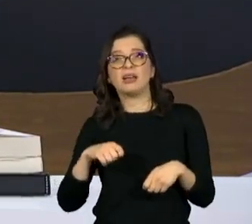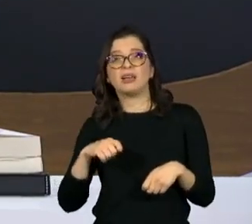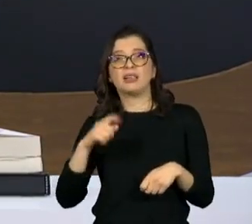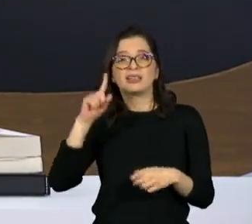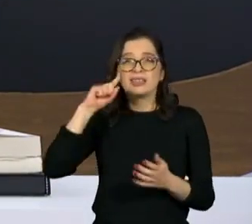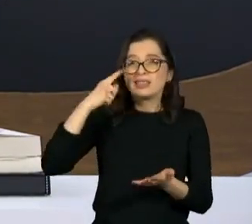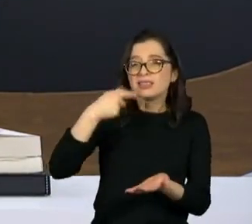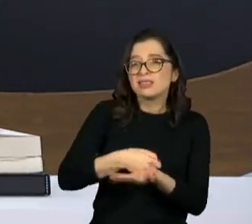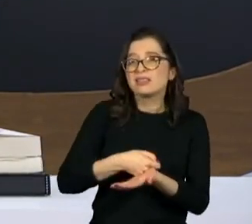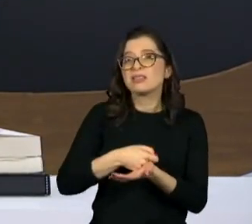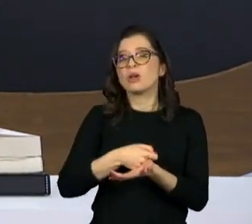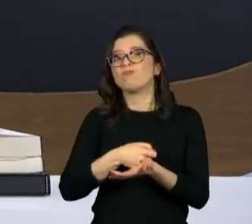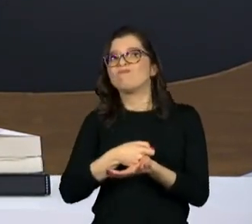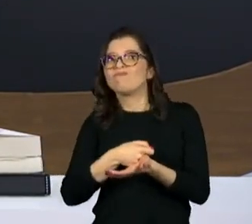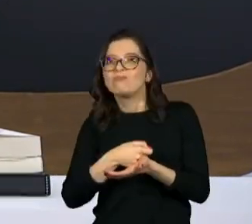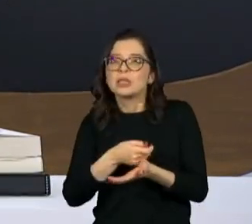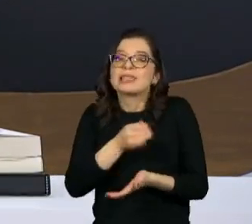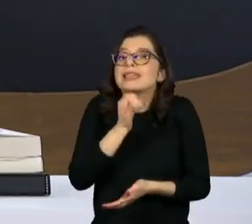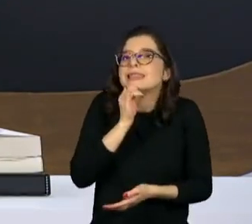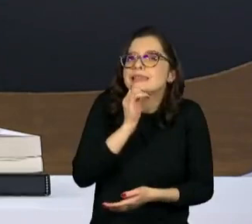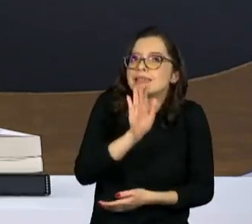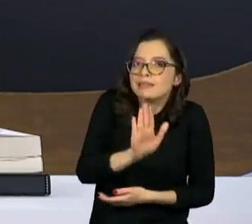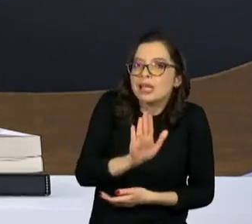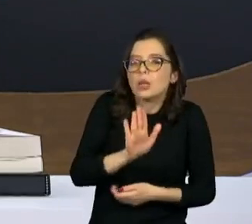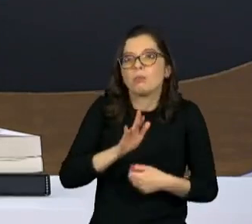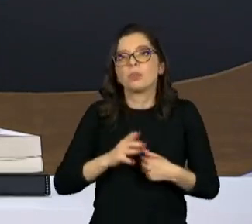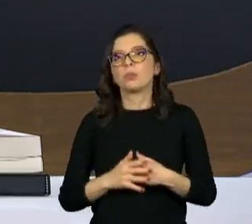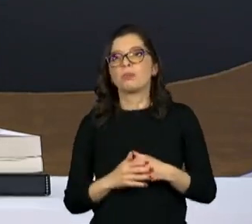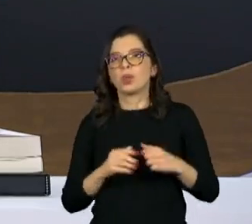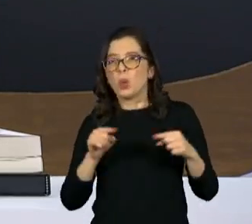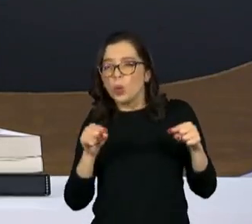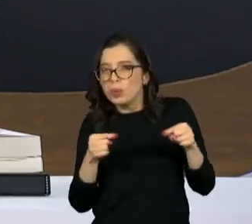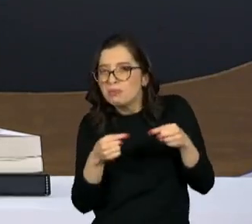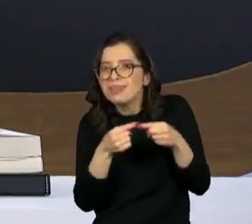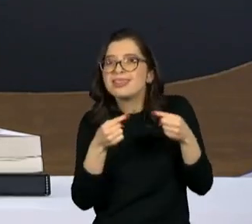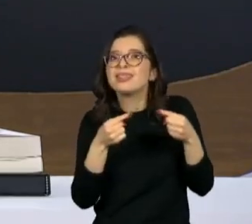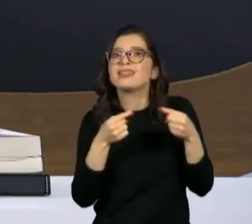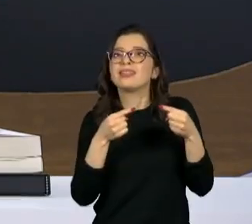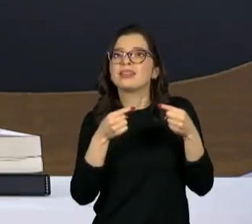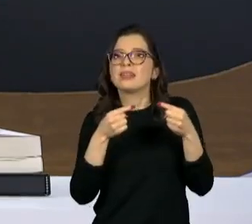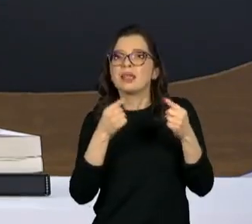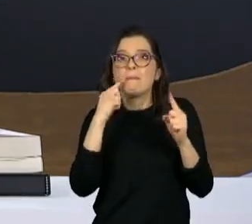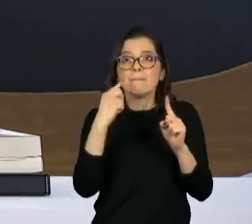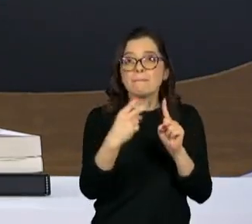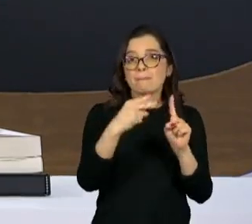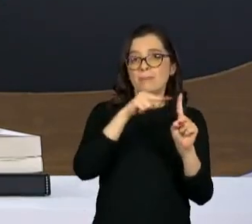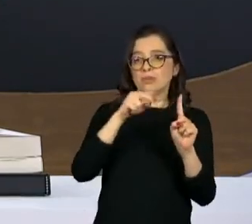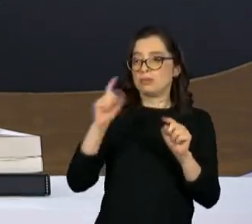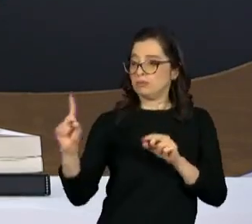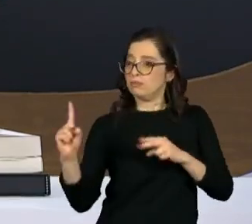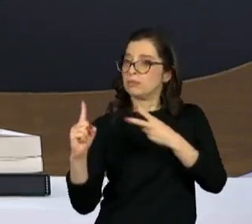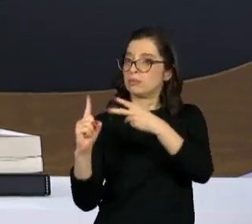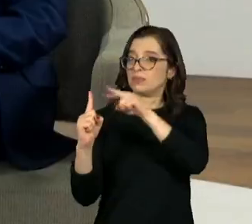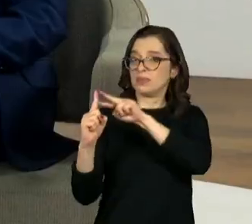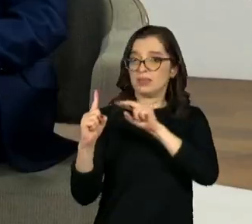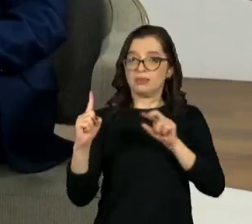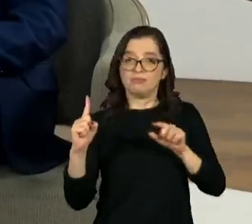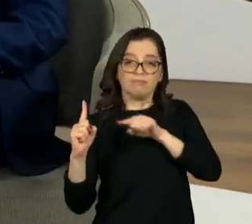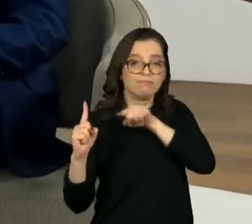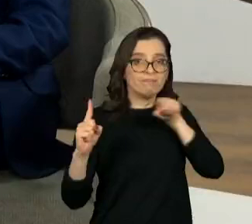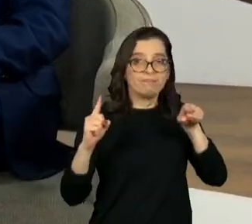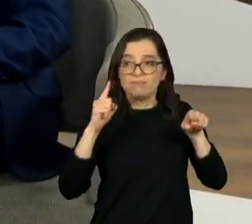que, enfim, de alguma maneira coteje essas duas visões de mundo e chegue a uma decisão justa?